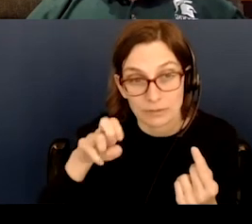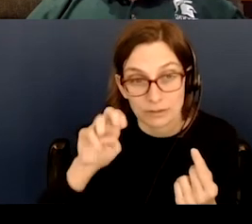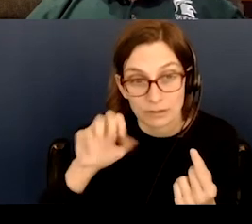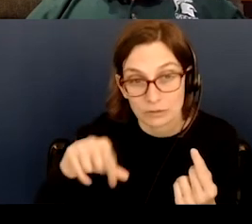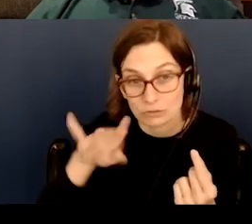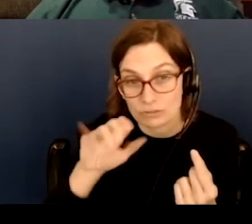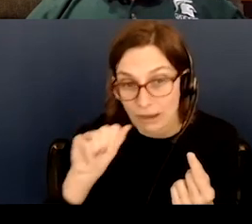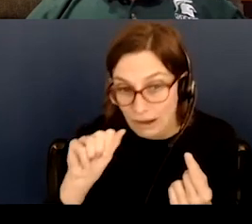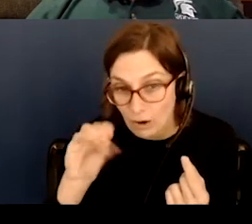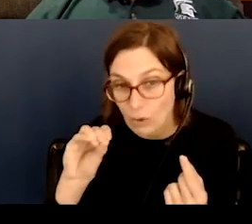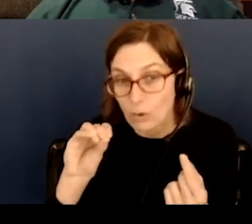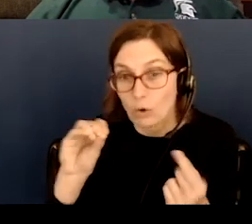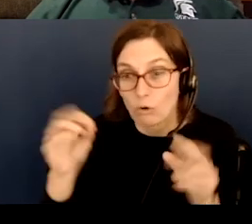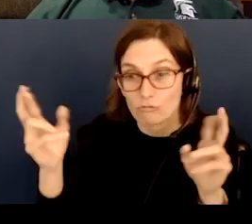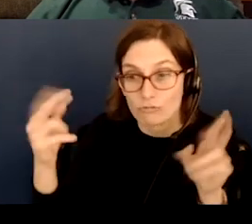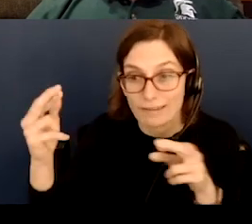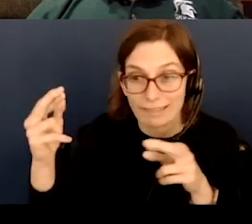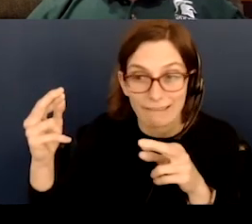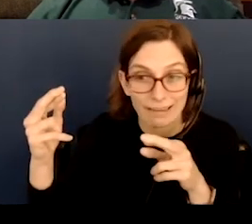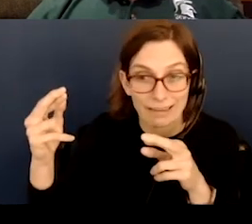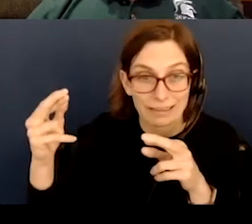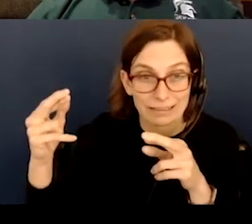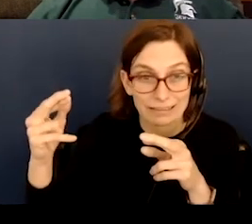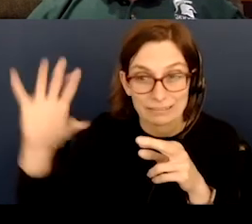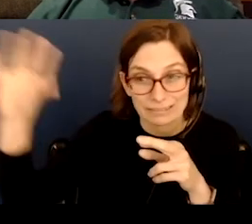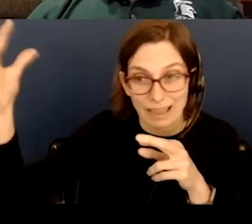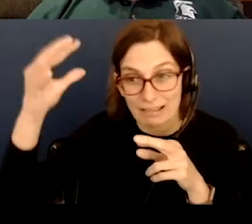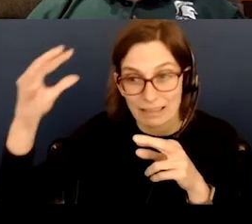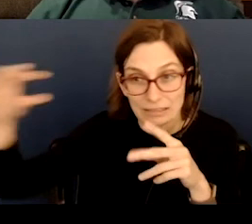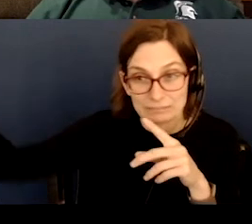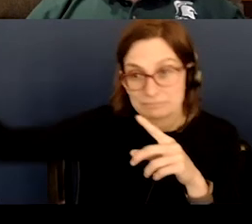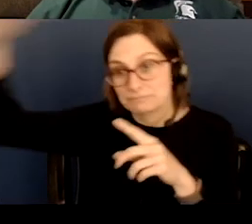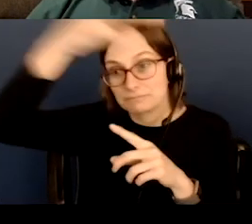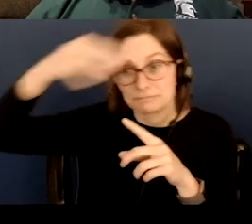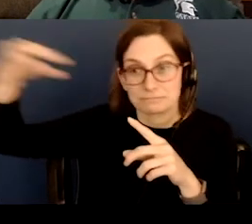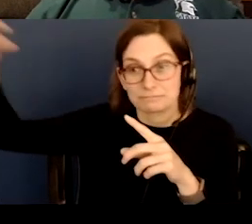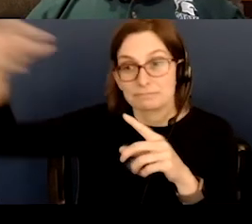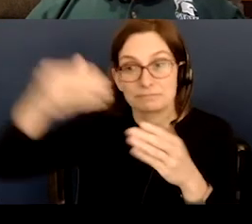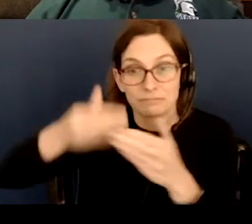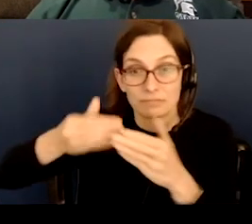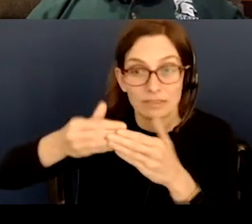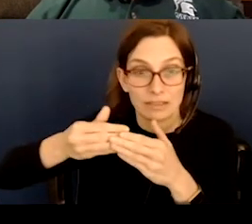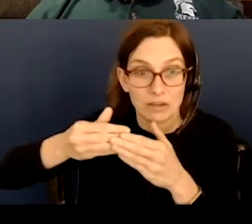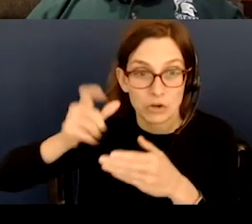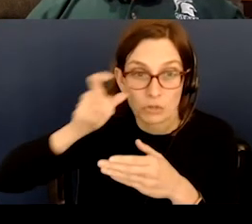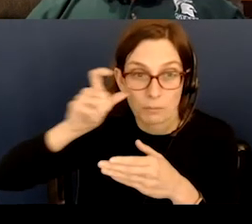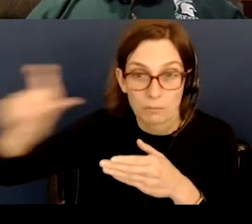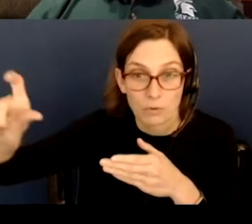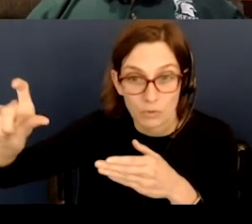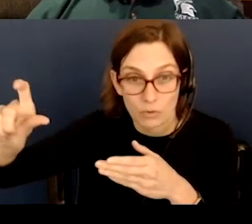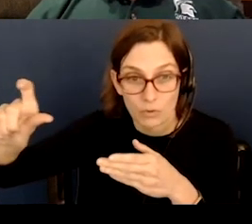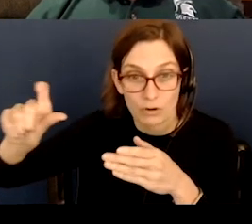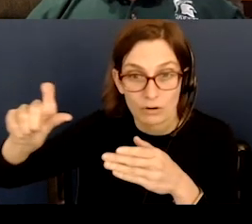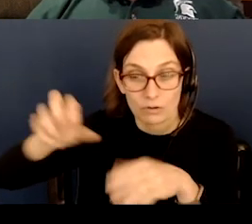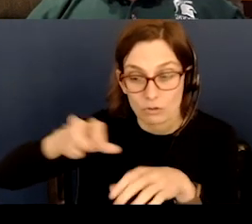satellite in order, um, to be in orbit near the moon so that we, the rover